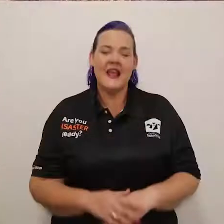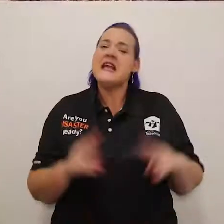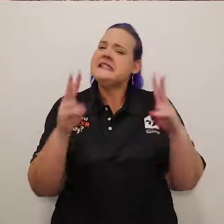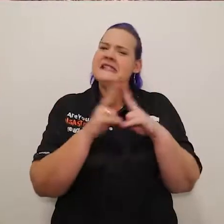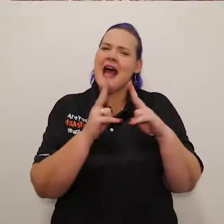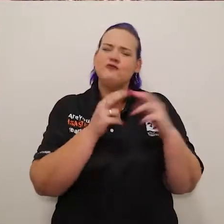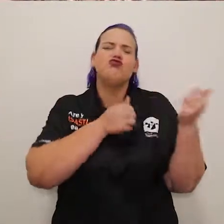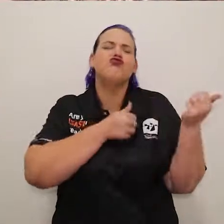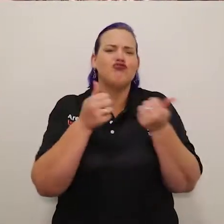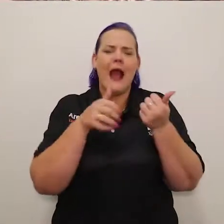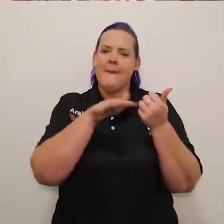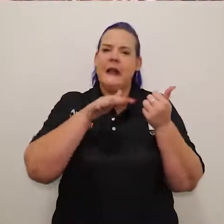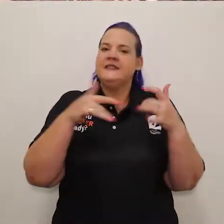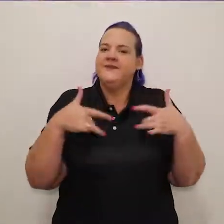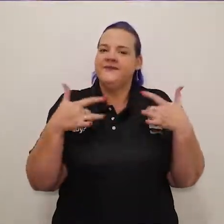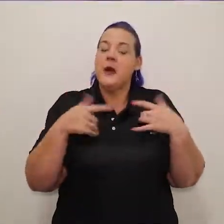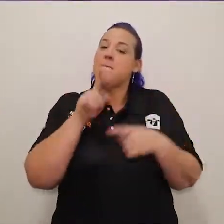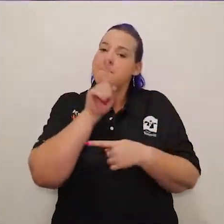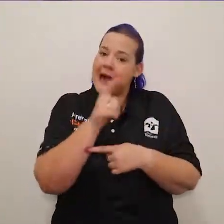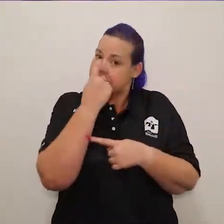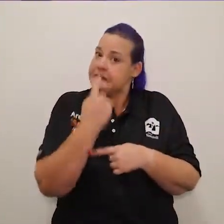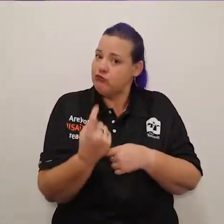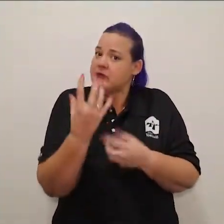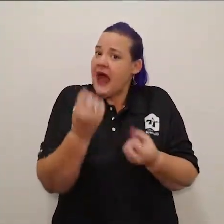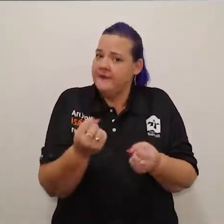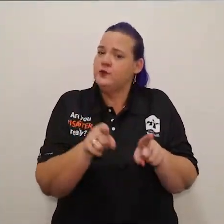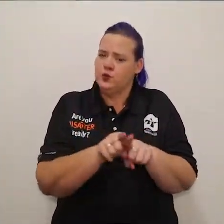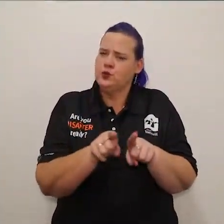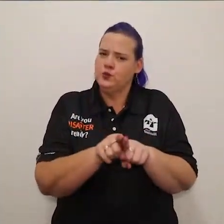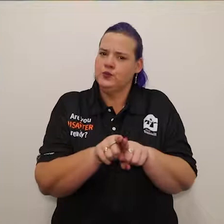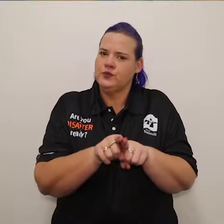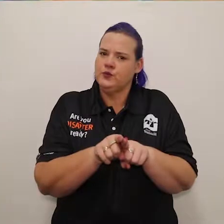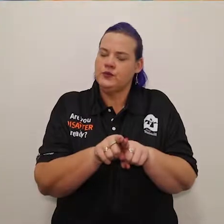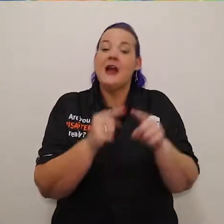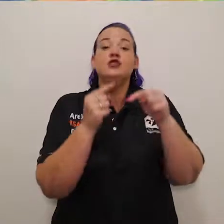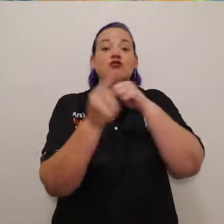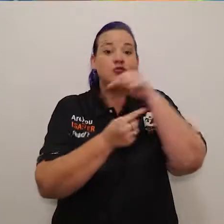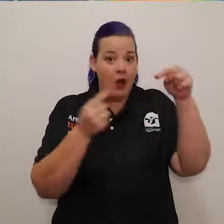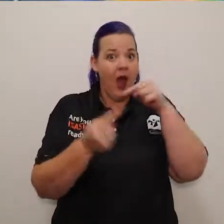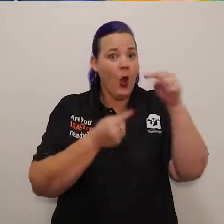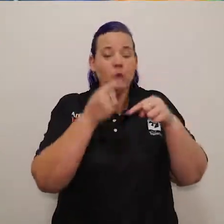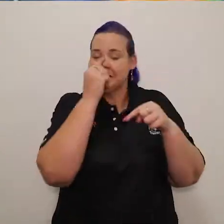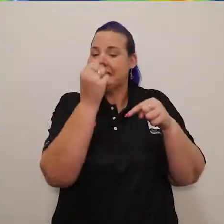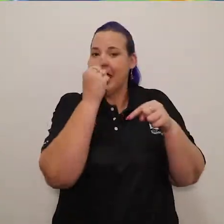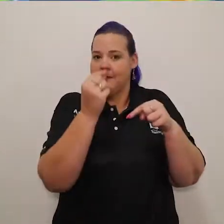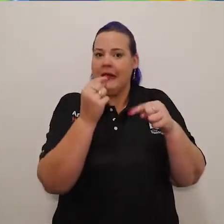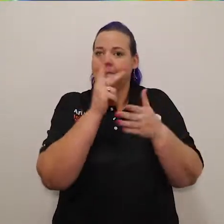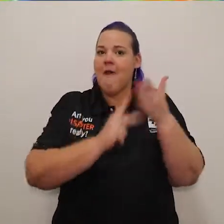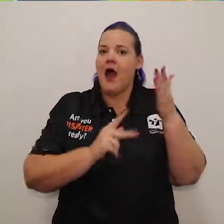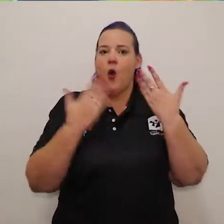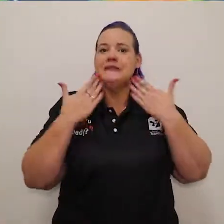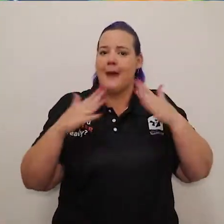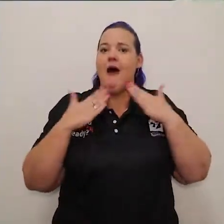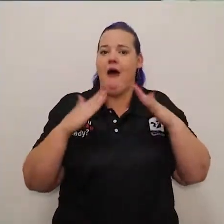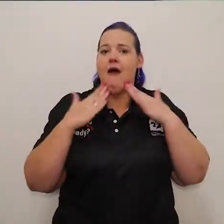Townsville is a great place to live, but there's a serious side to living in the North. Cyclones can be a part of life in